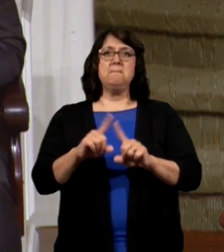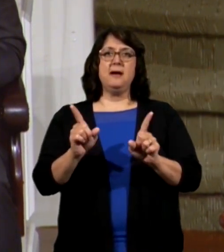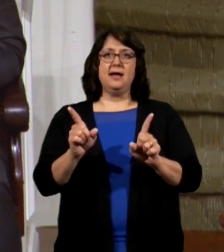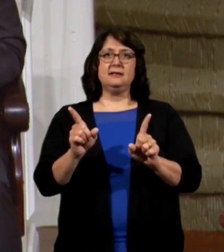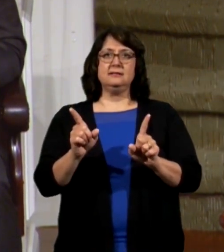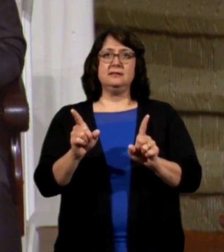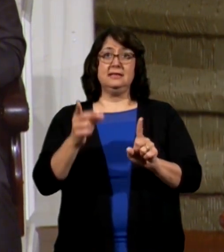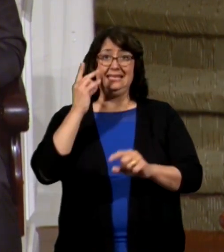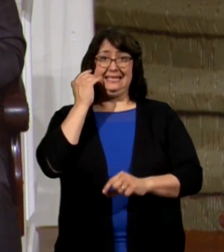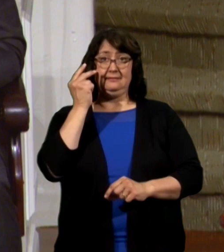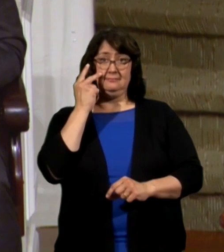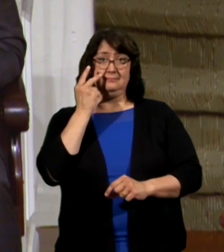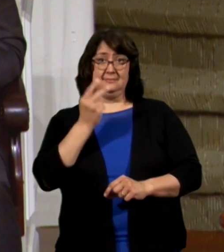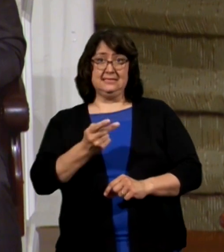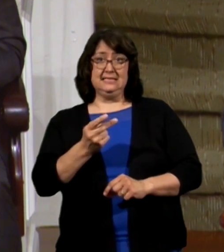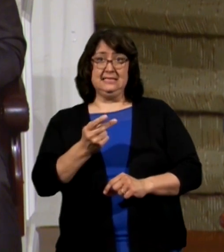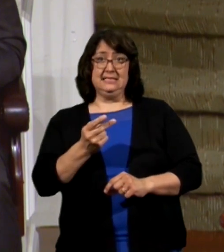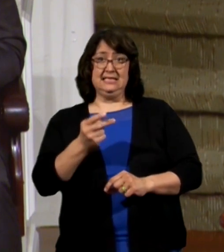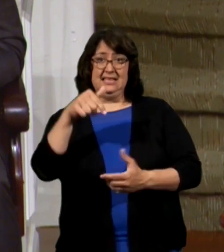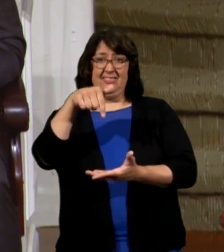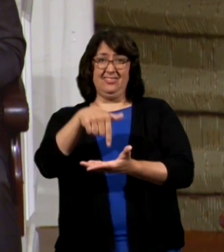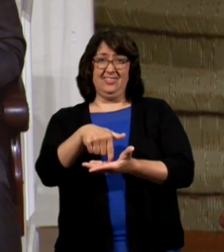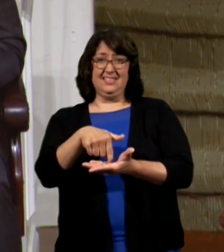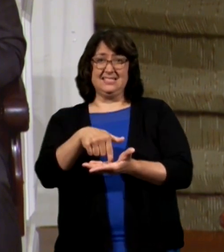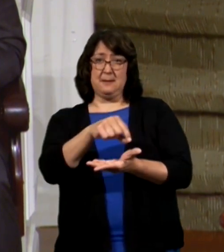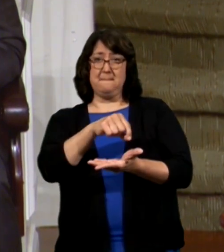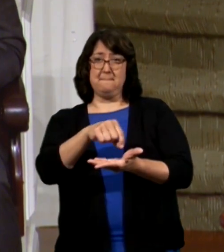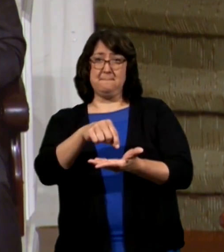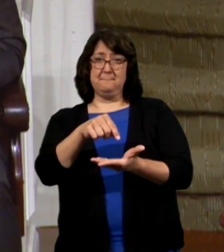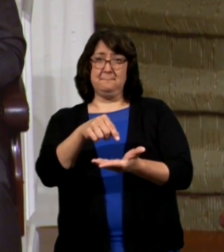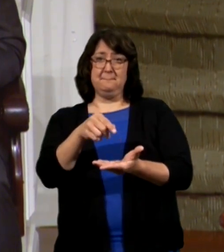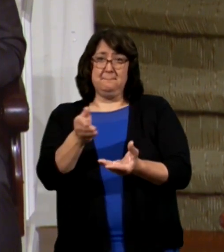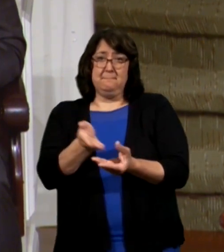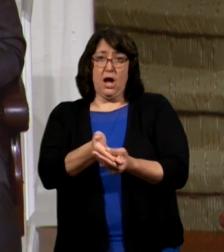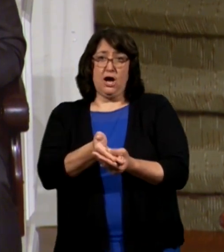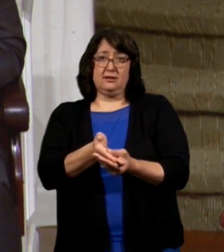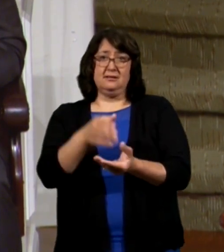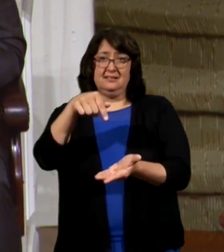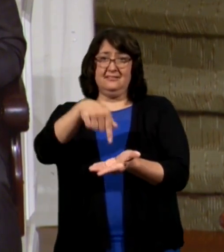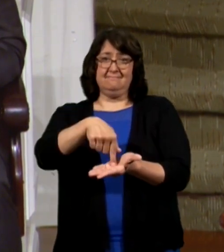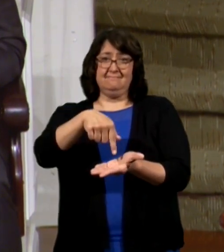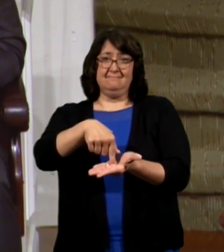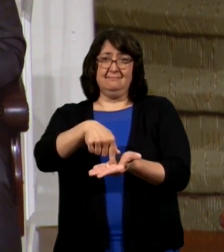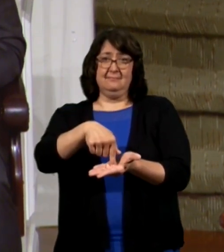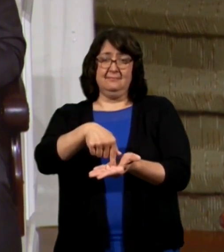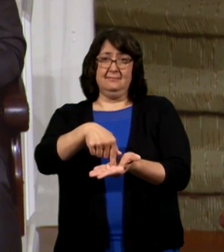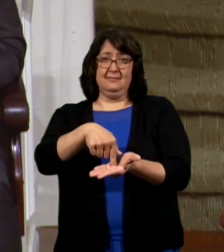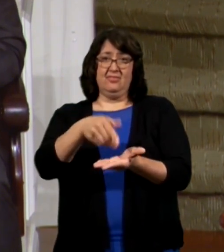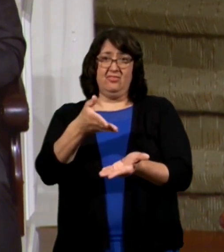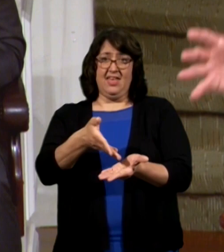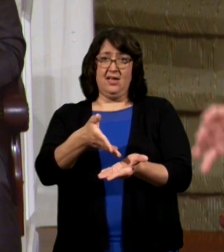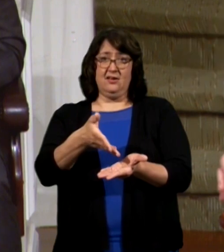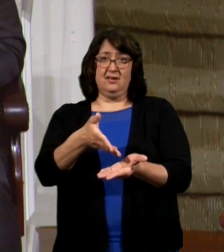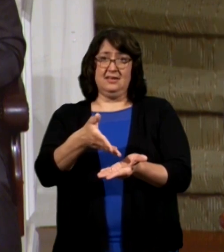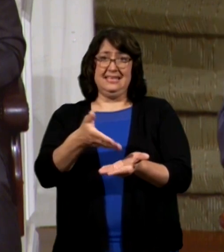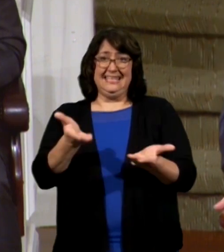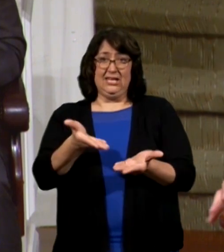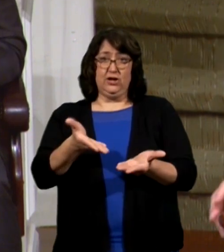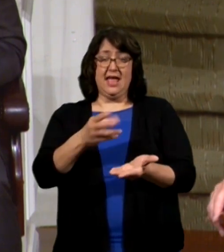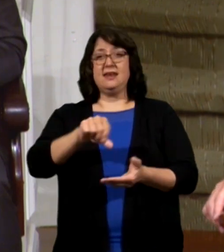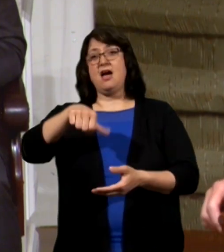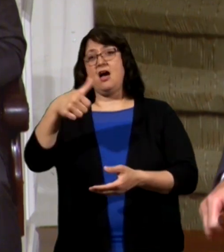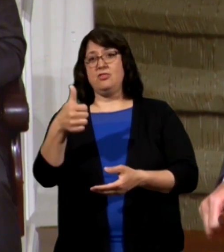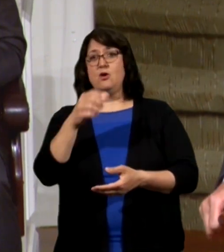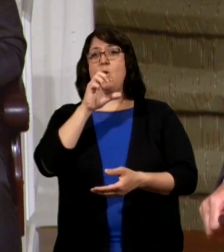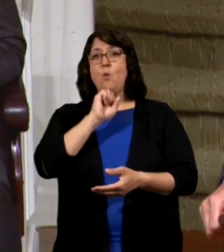But if you would just mark this or have your finger there, and we're going to look at here and one